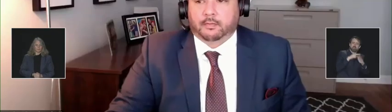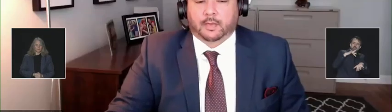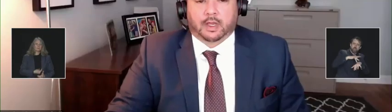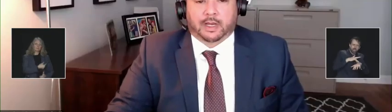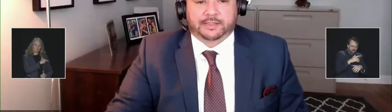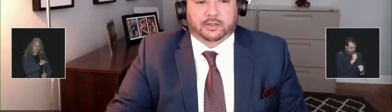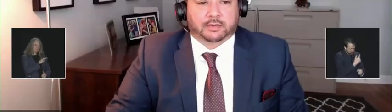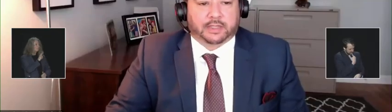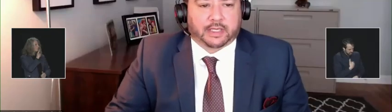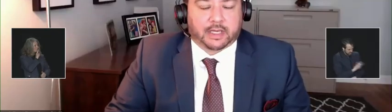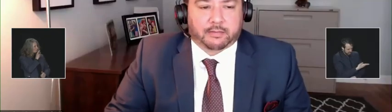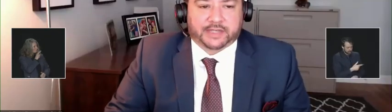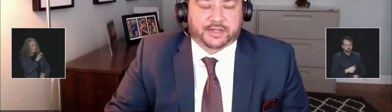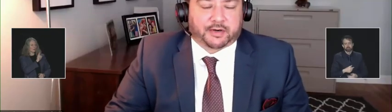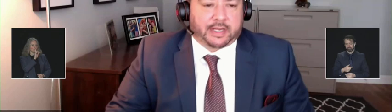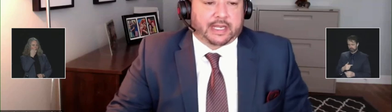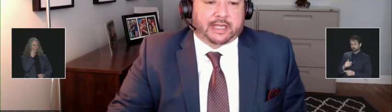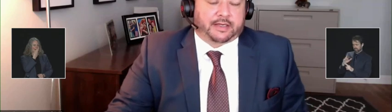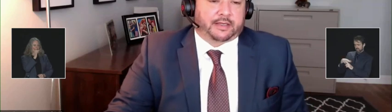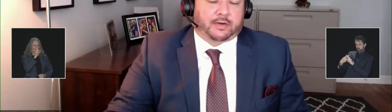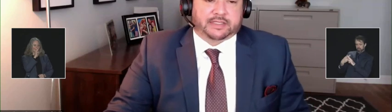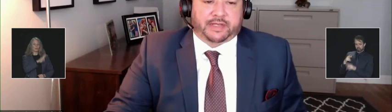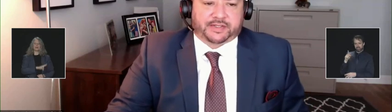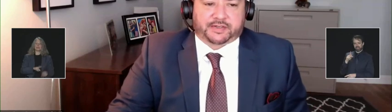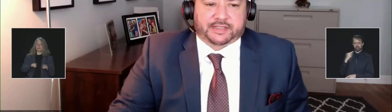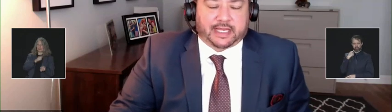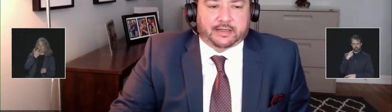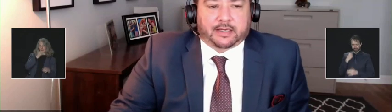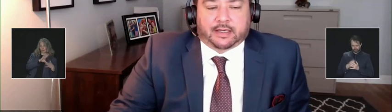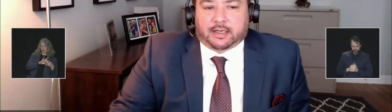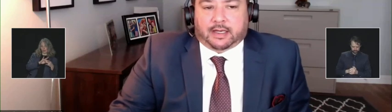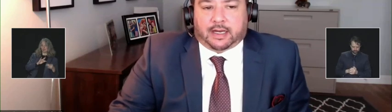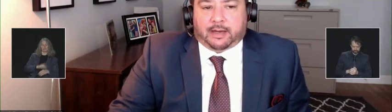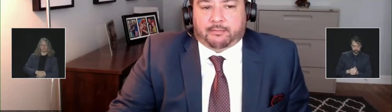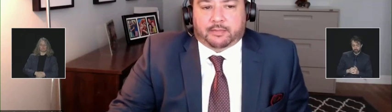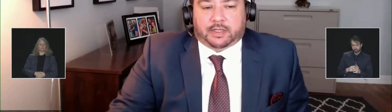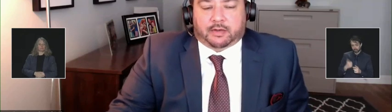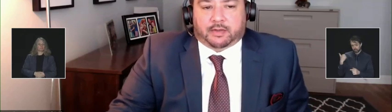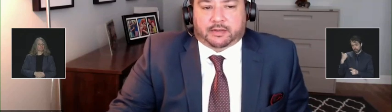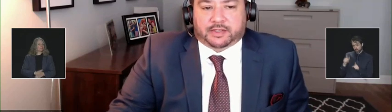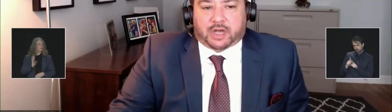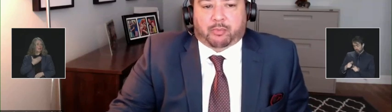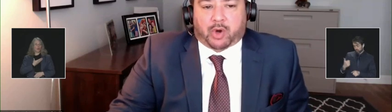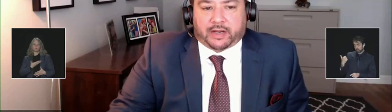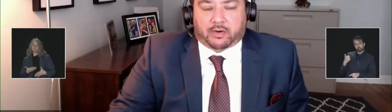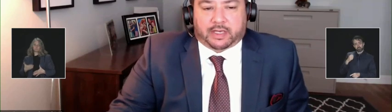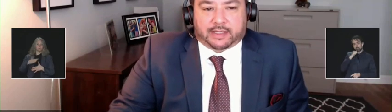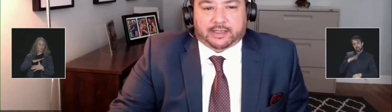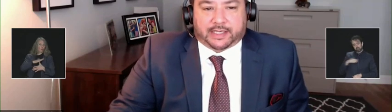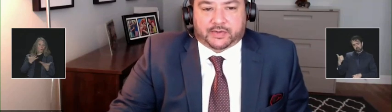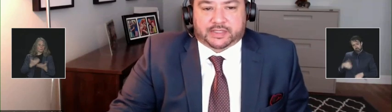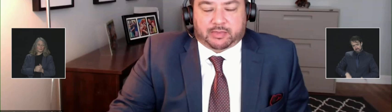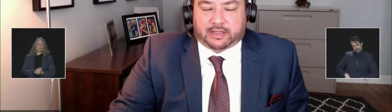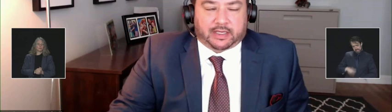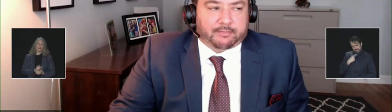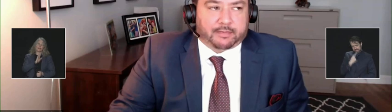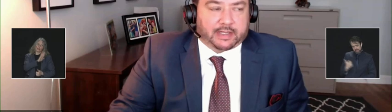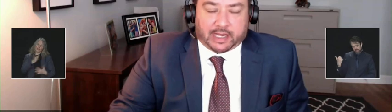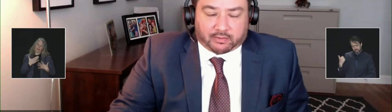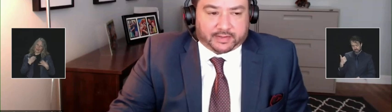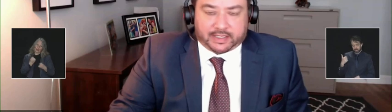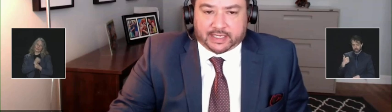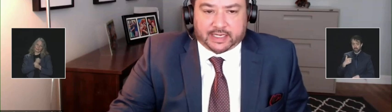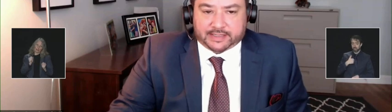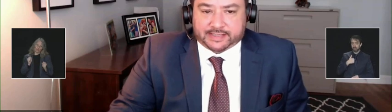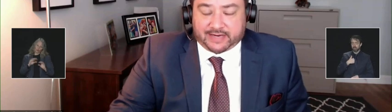Absolutely, Minister, and as the Minister said, the top priority continues to be the health and